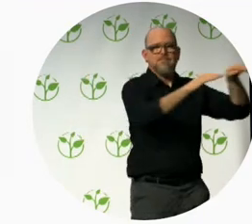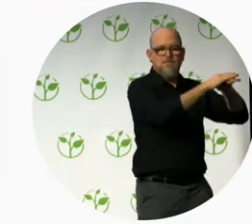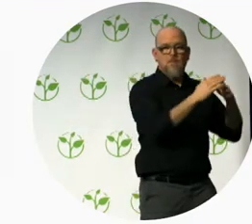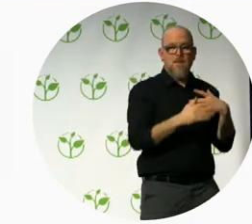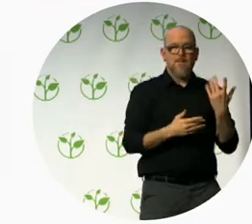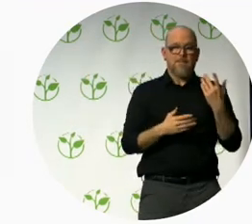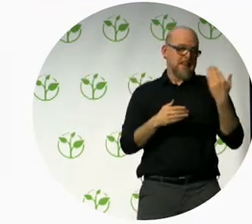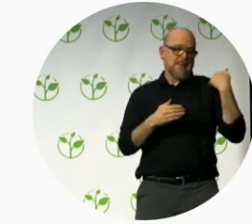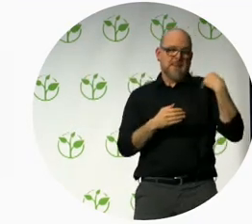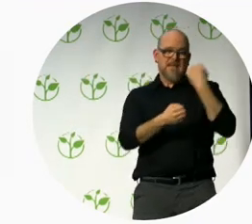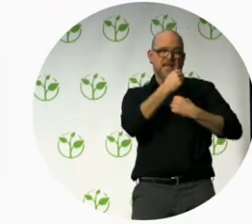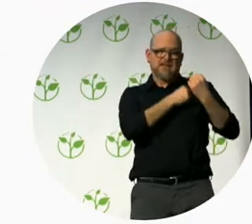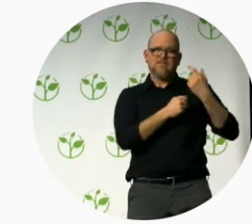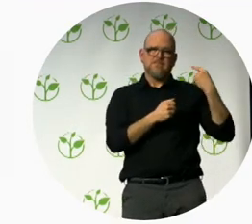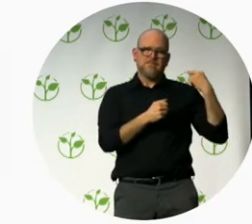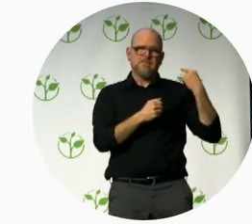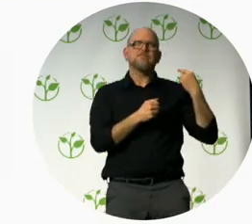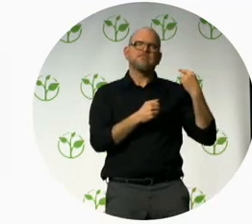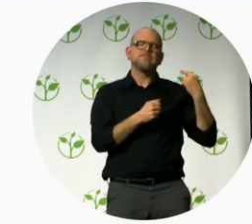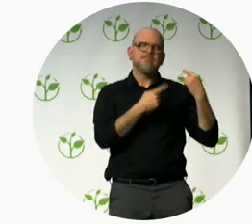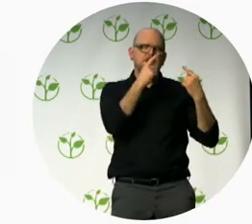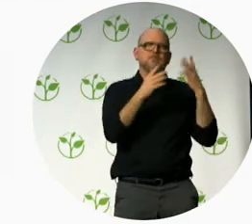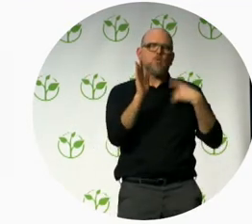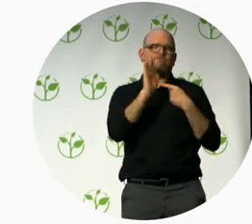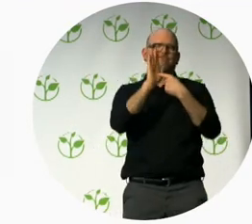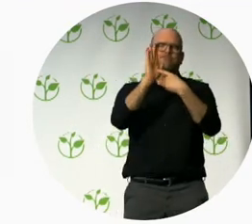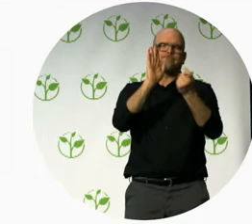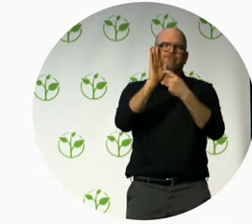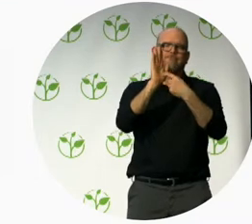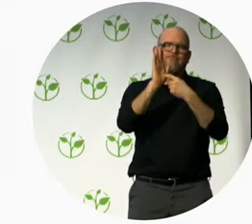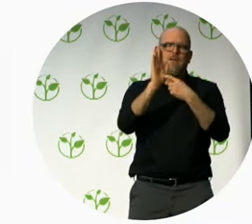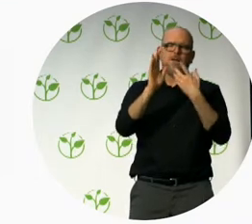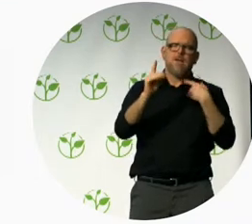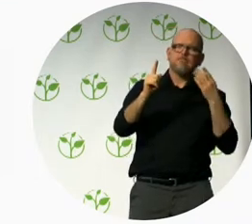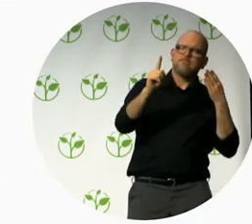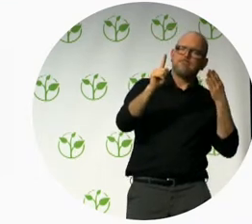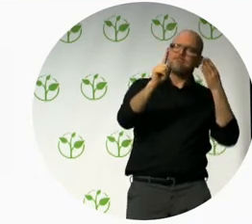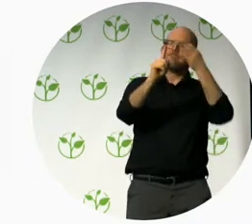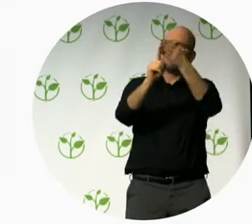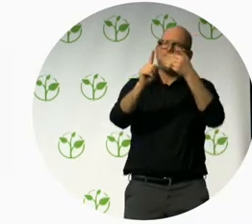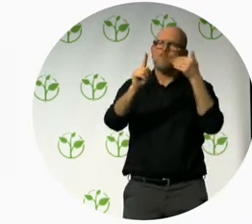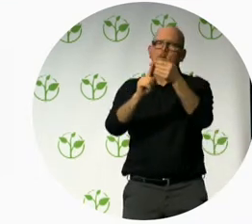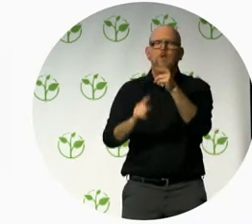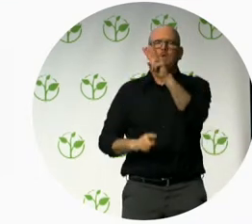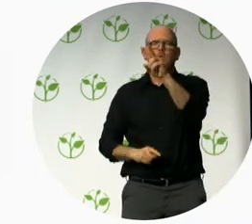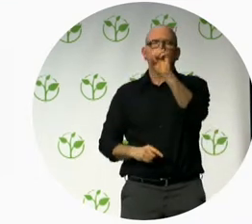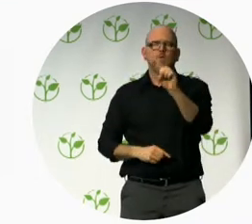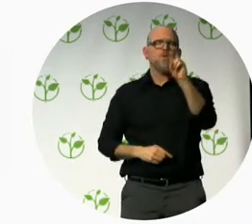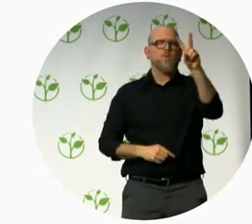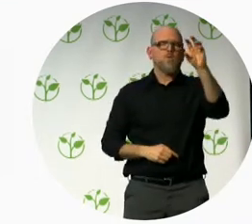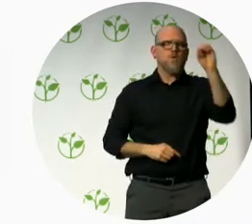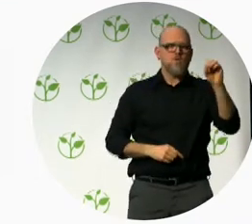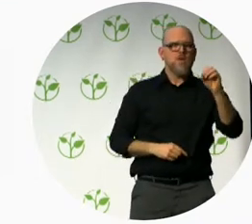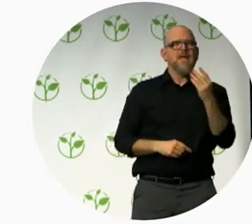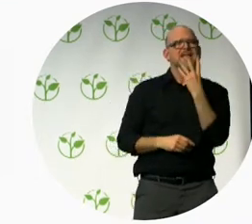and municipalities by the end of 2021. Today, every new building,